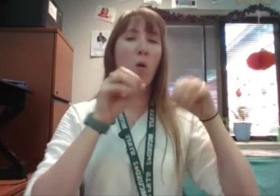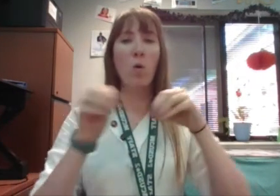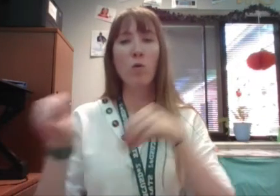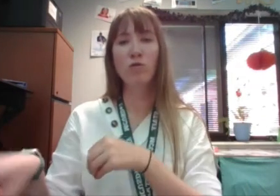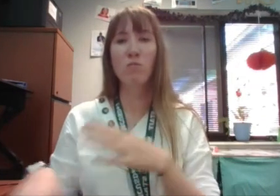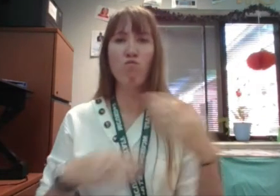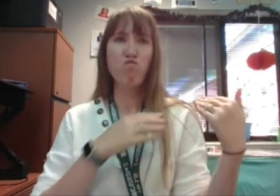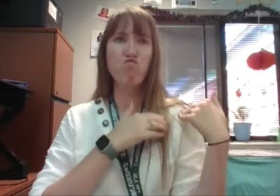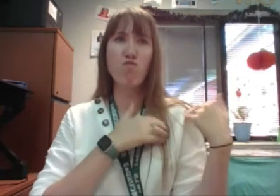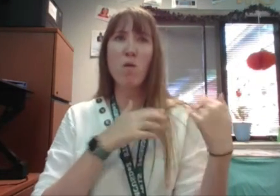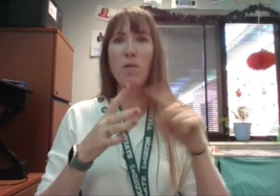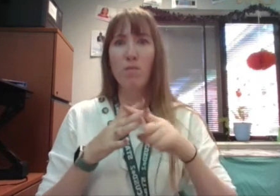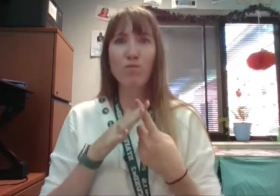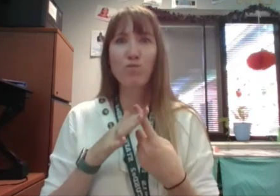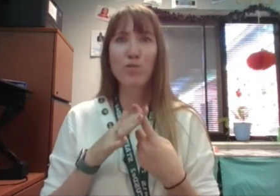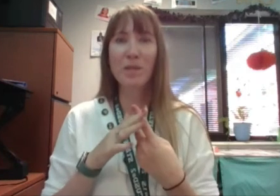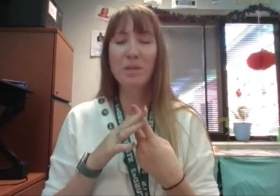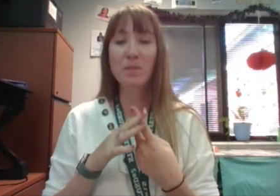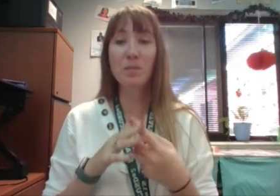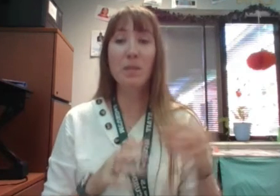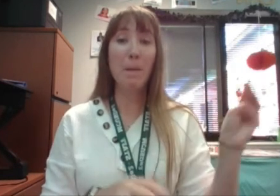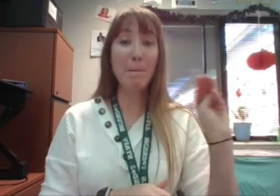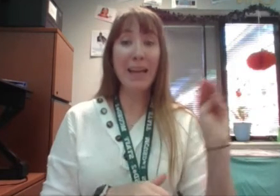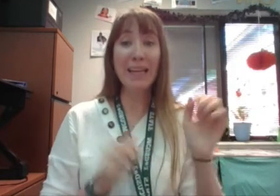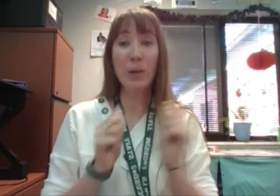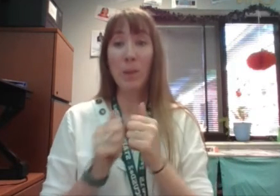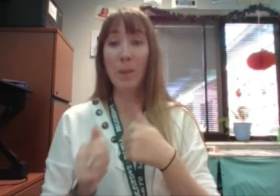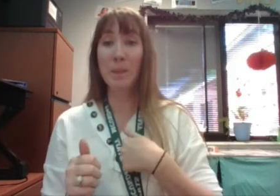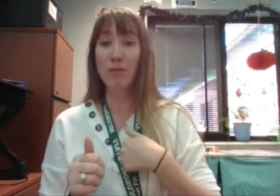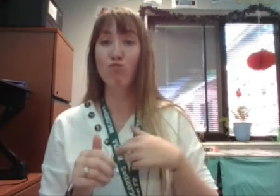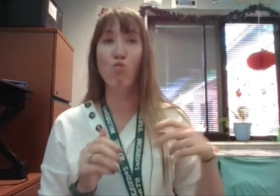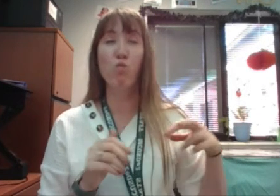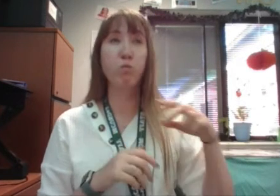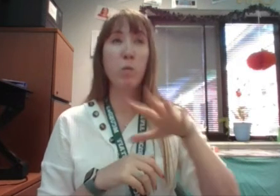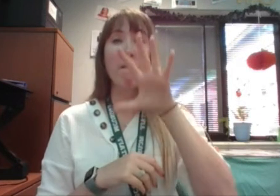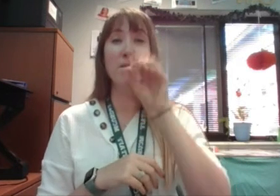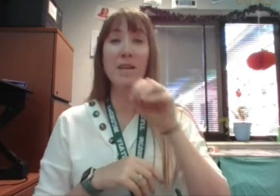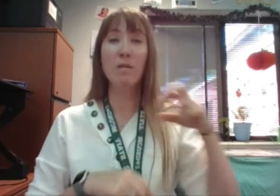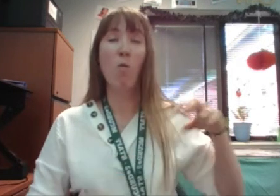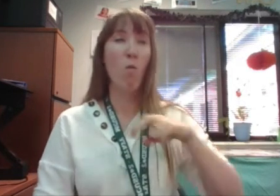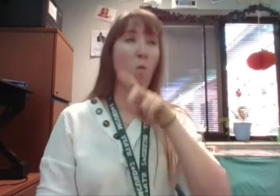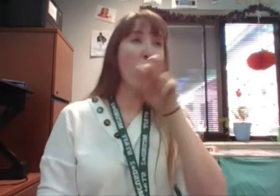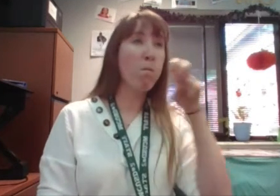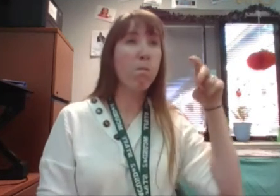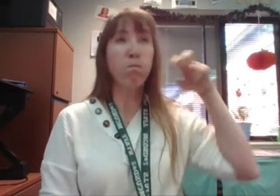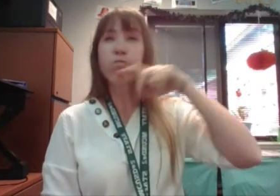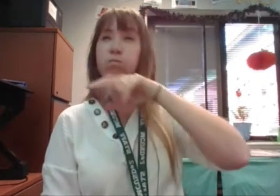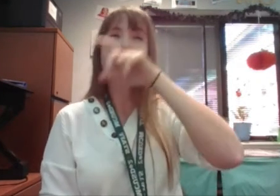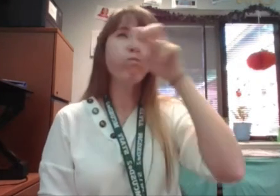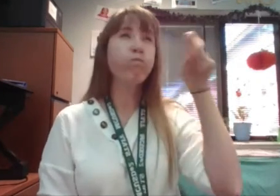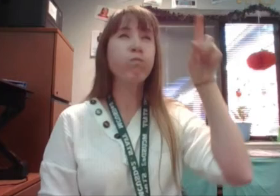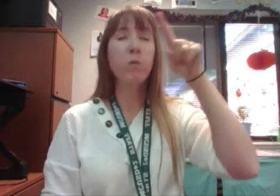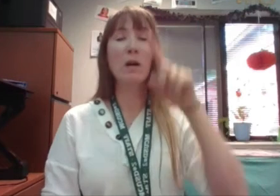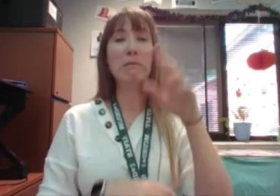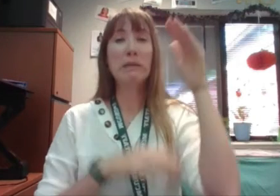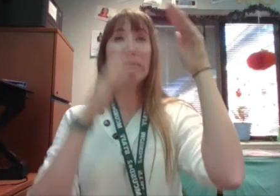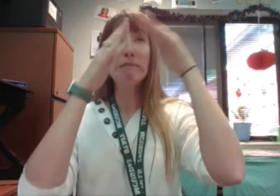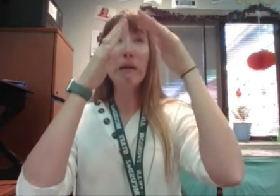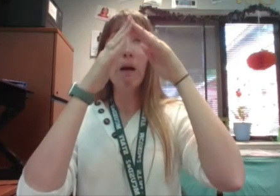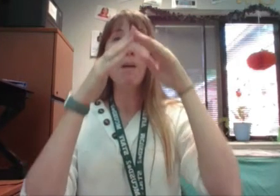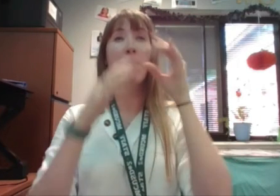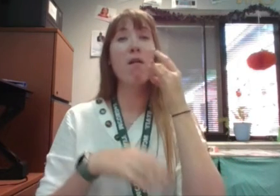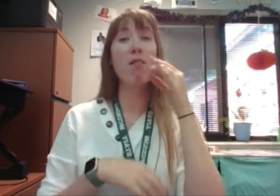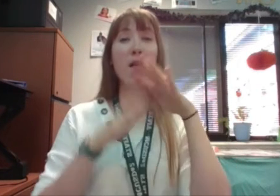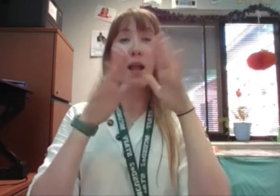duties begin. Ms. and I climb the 50 steps round and round and round to the lighthouse tower.